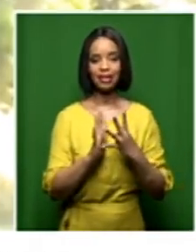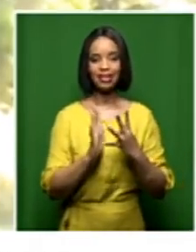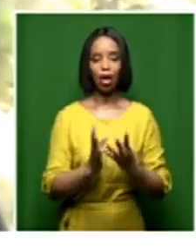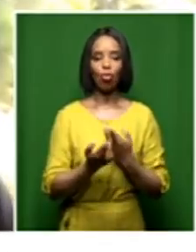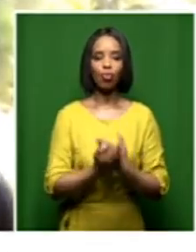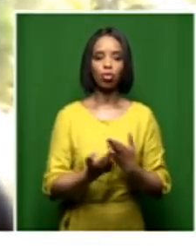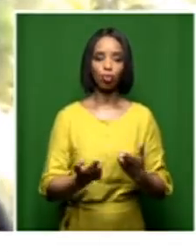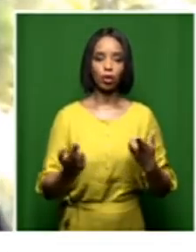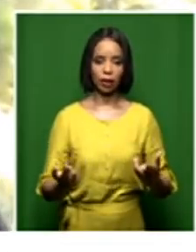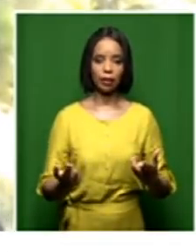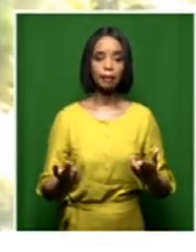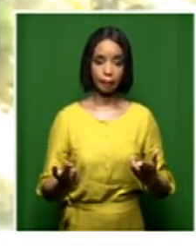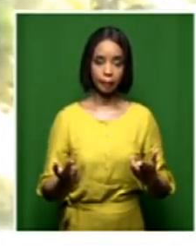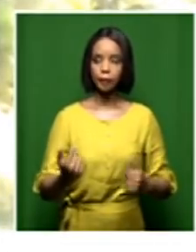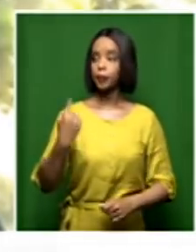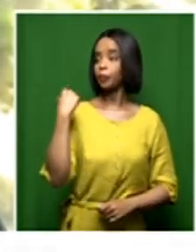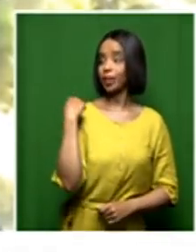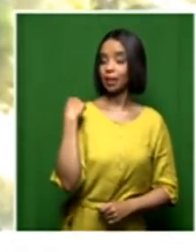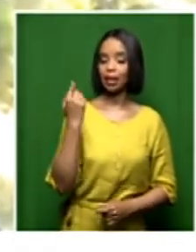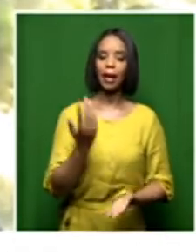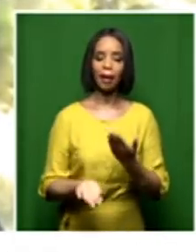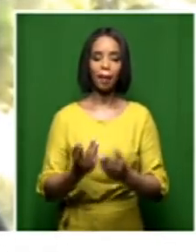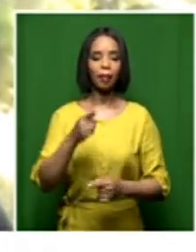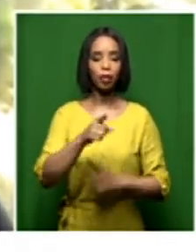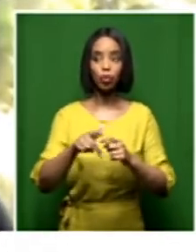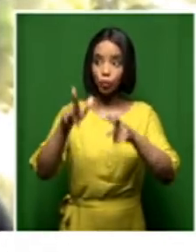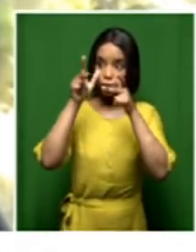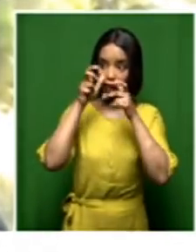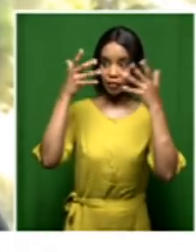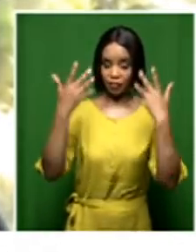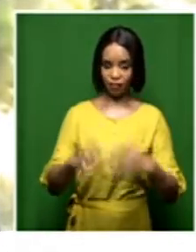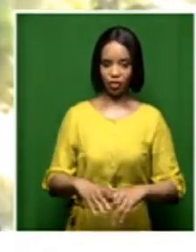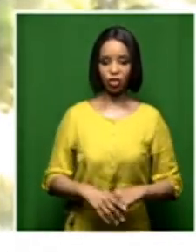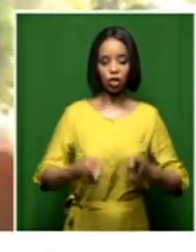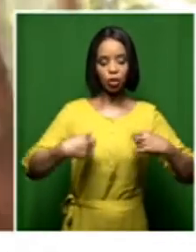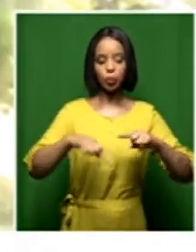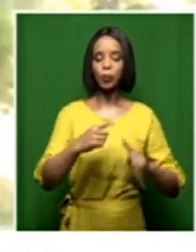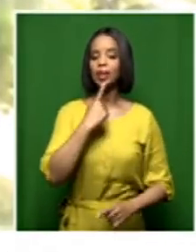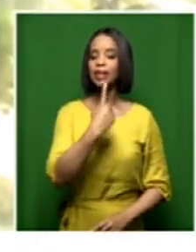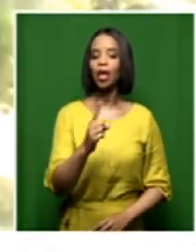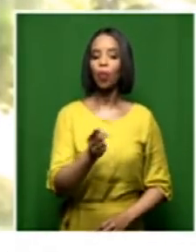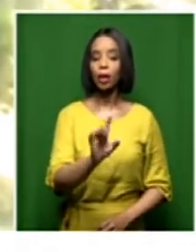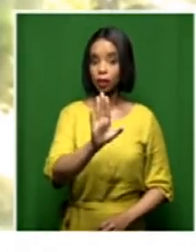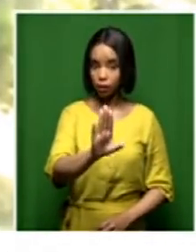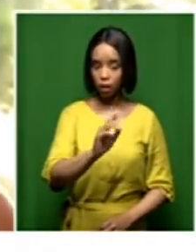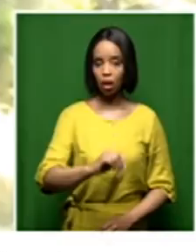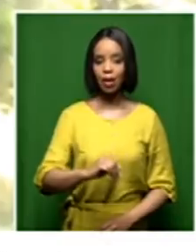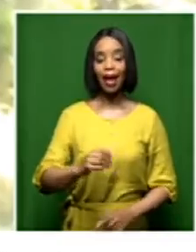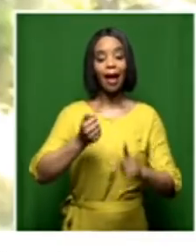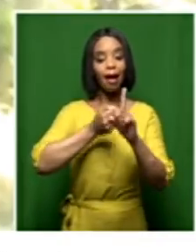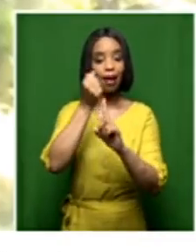you would have heard yesterday, said, Advocate Kronye had to focus on three areas